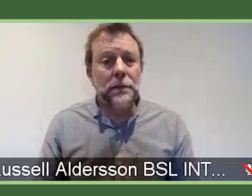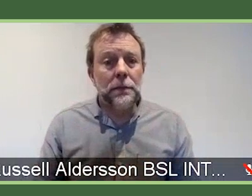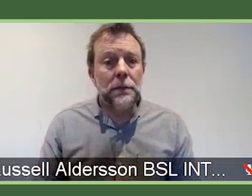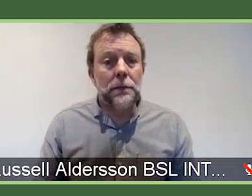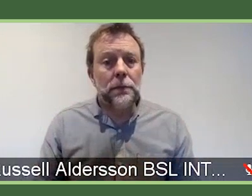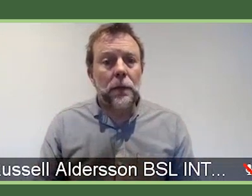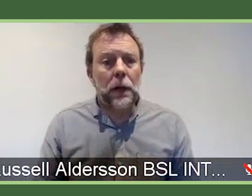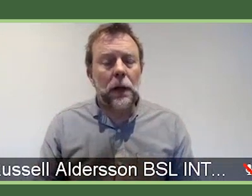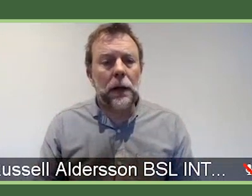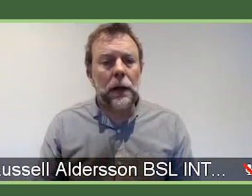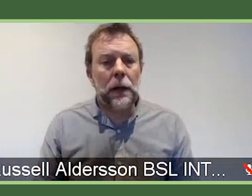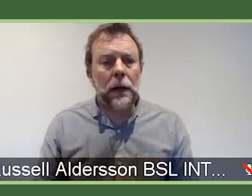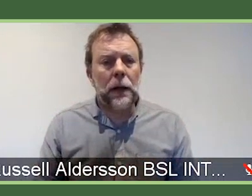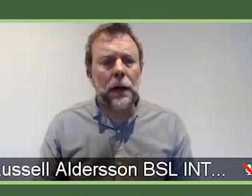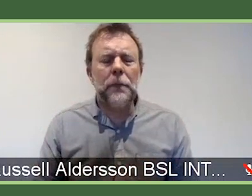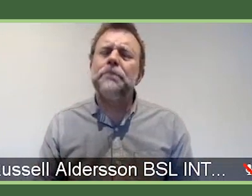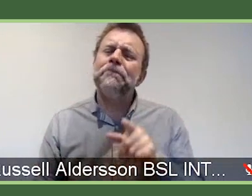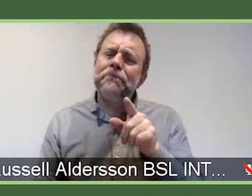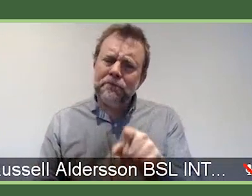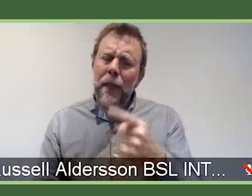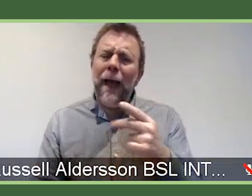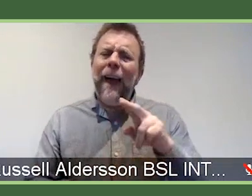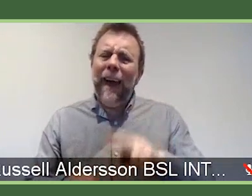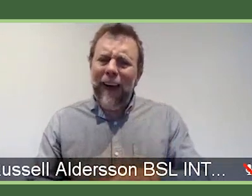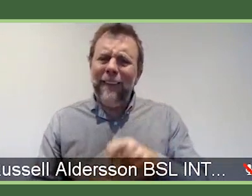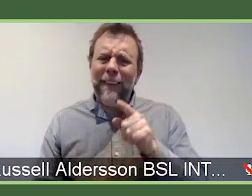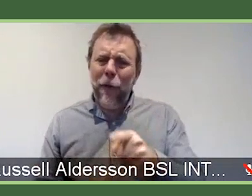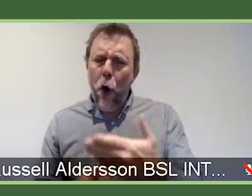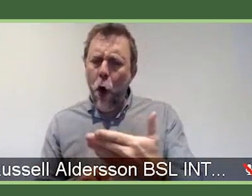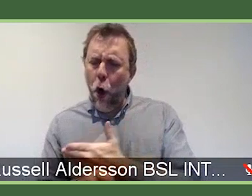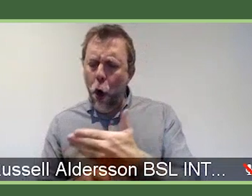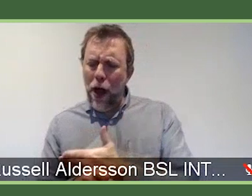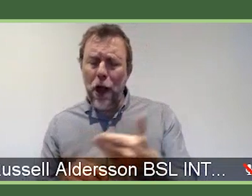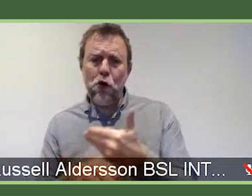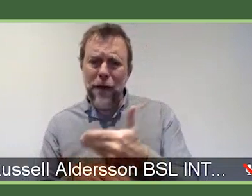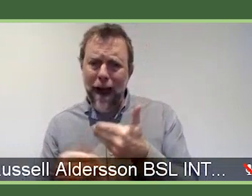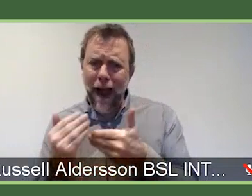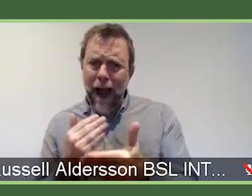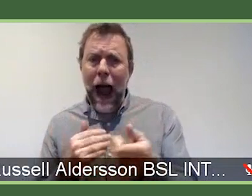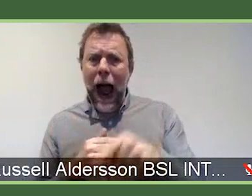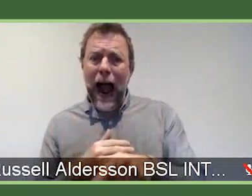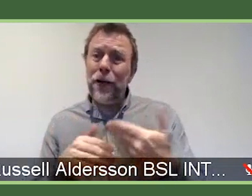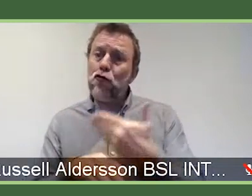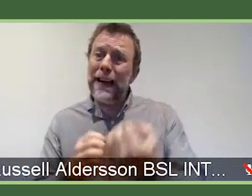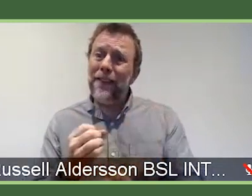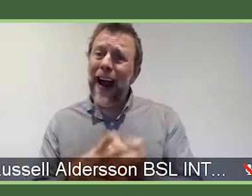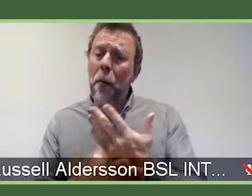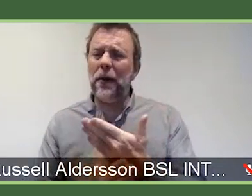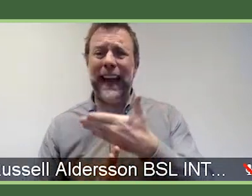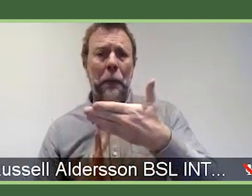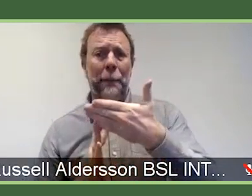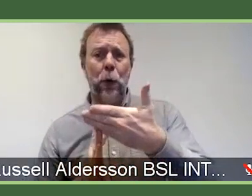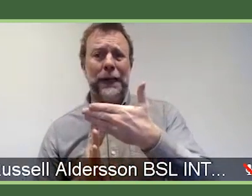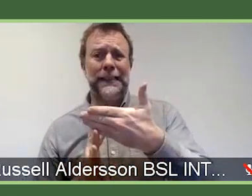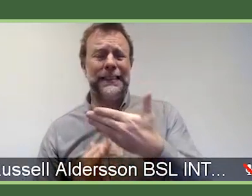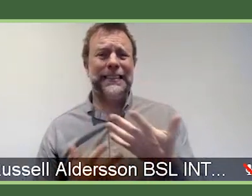And you mentioned this in the last one. But so, if you fall between the early career award and the career development award, which award should I apply